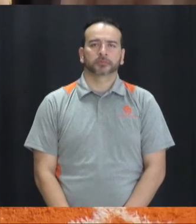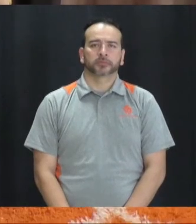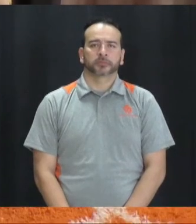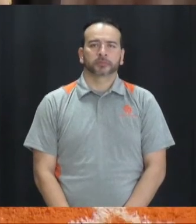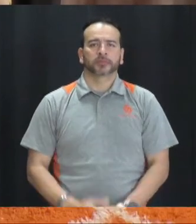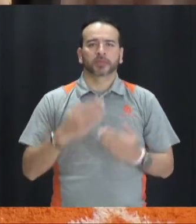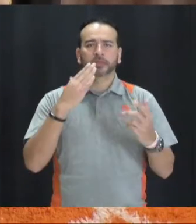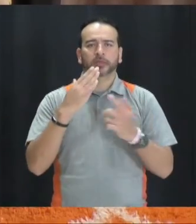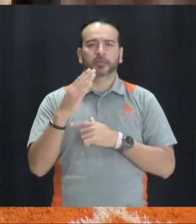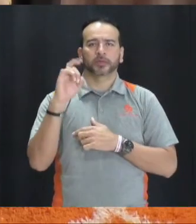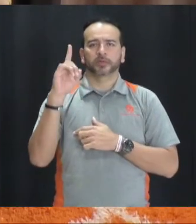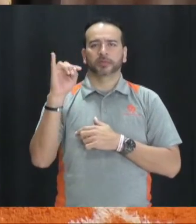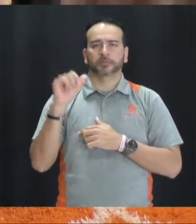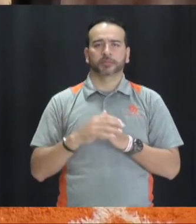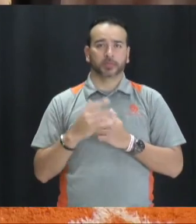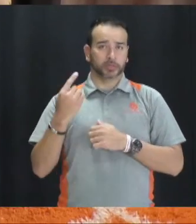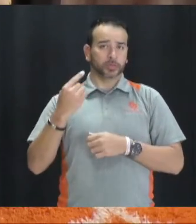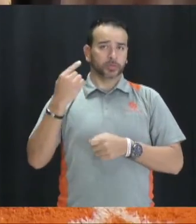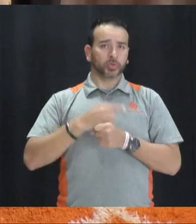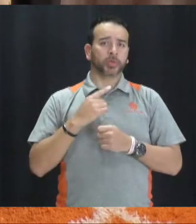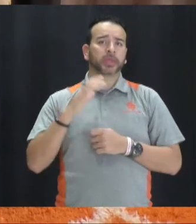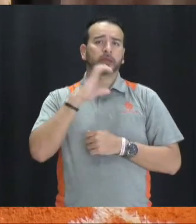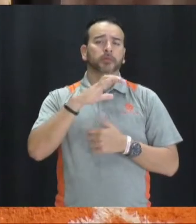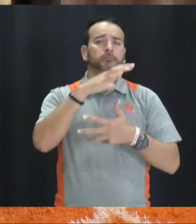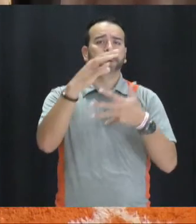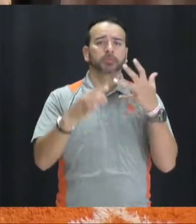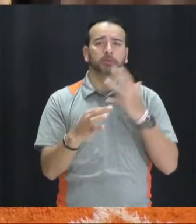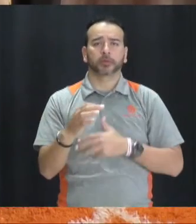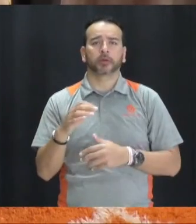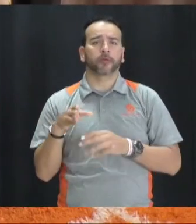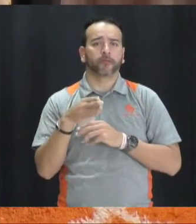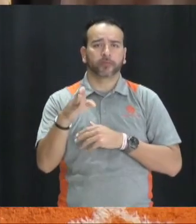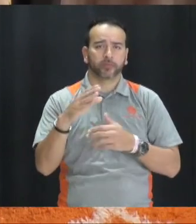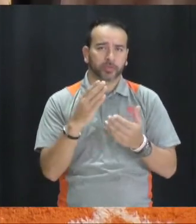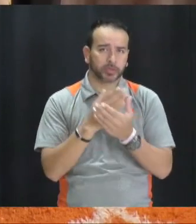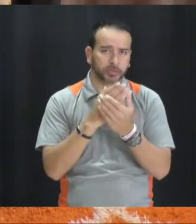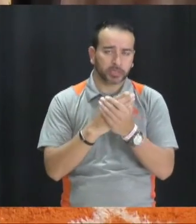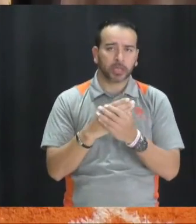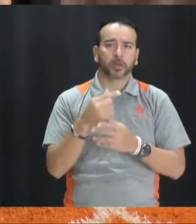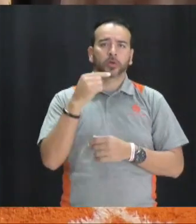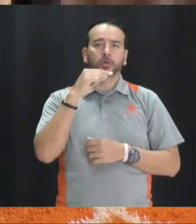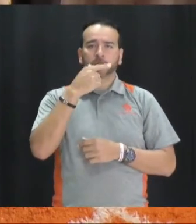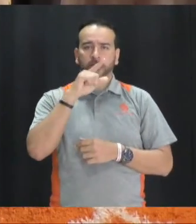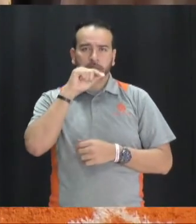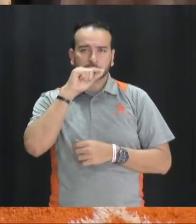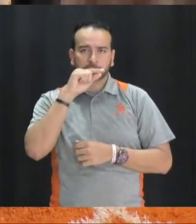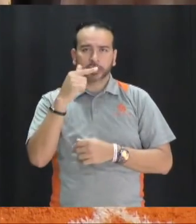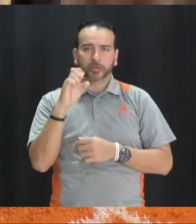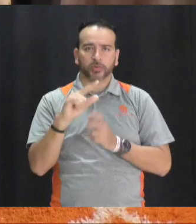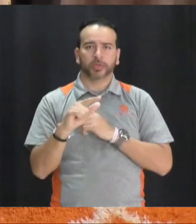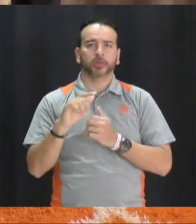Thank you Elias. Today in the cafeteria you may choose from fish tacos, grilled chicken breast salad, cheese,